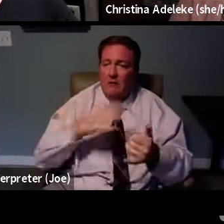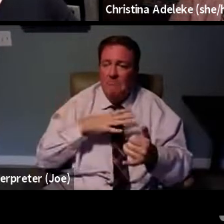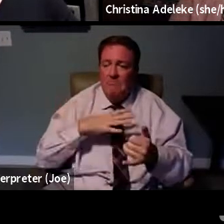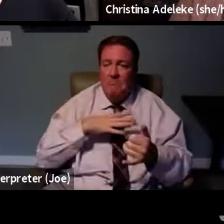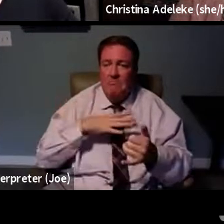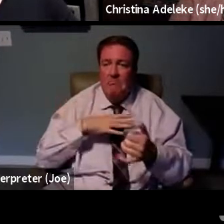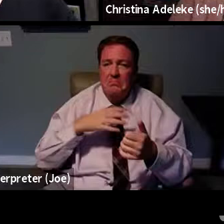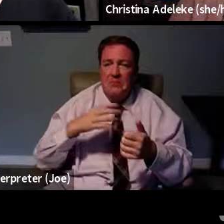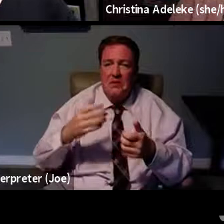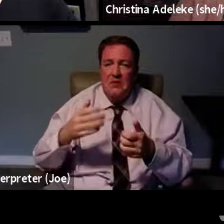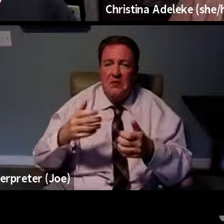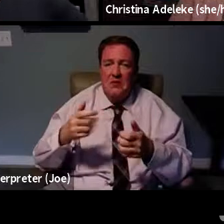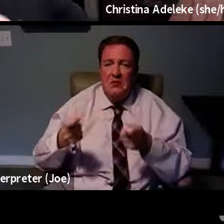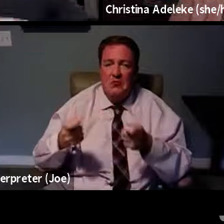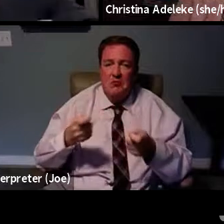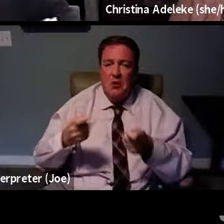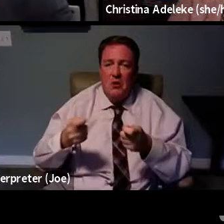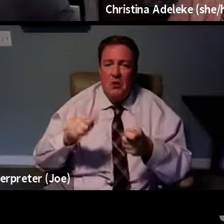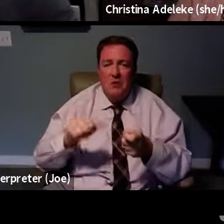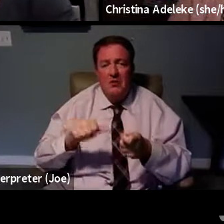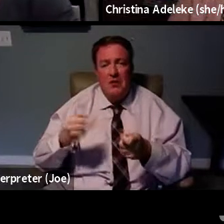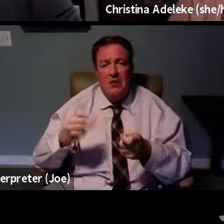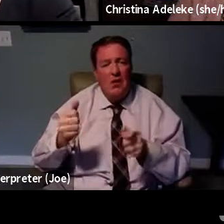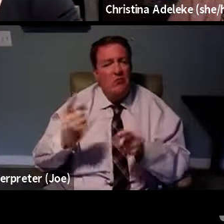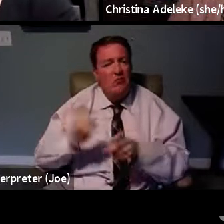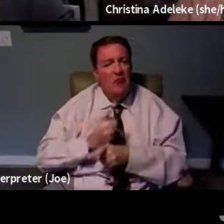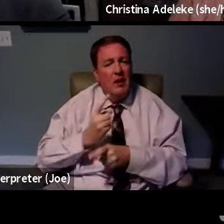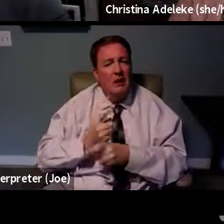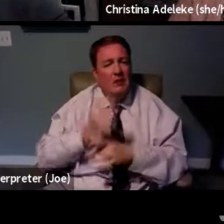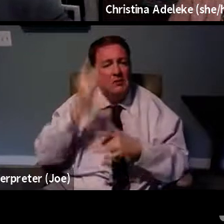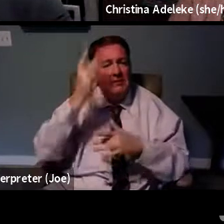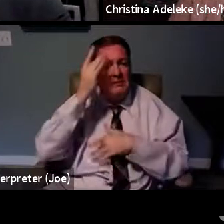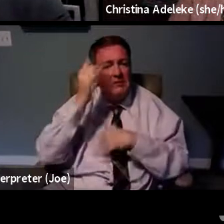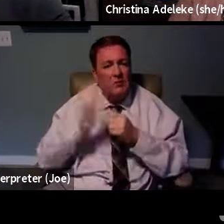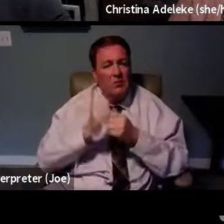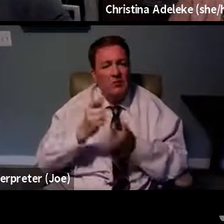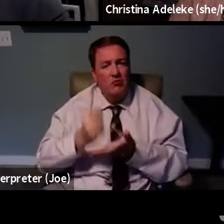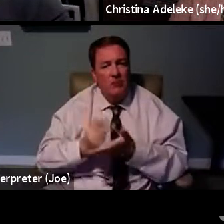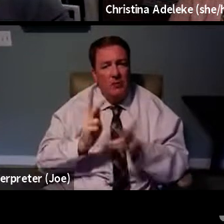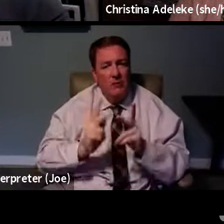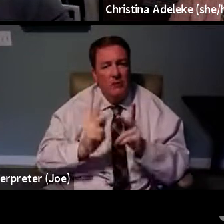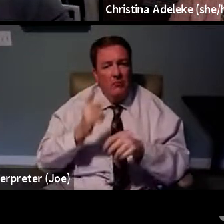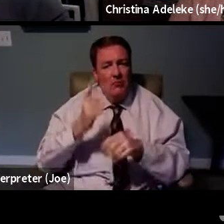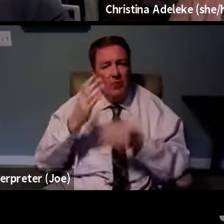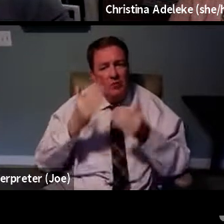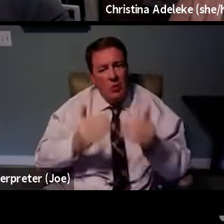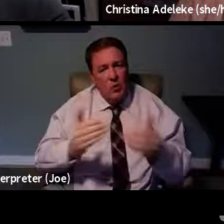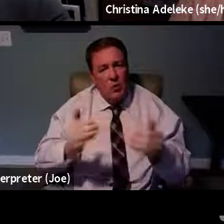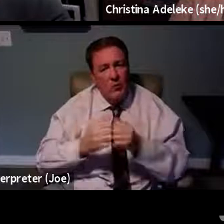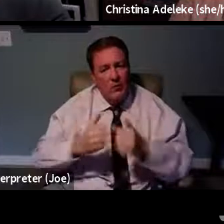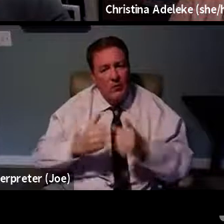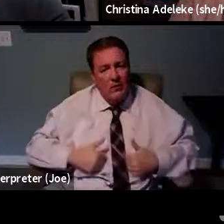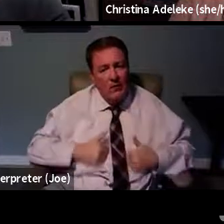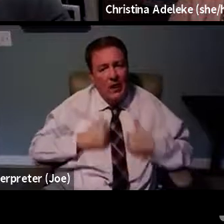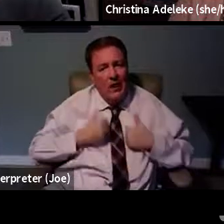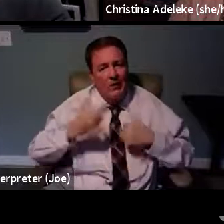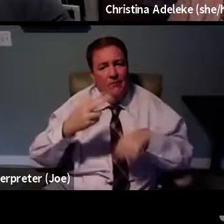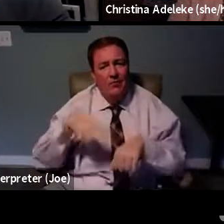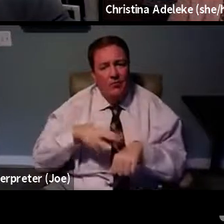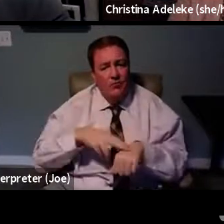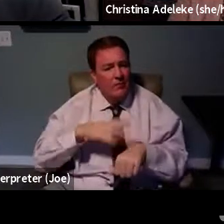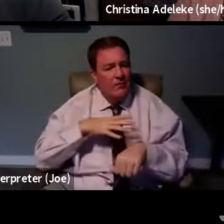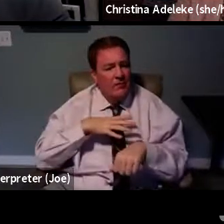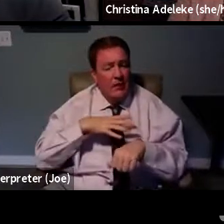is, you know, another chronic disease that, you know, with treatment, people just, you know, go on with the life like everybody else.